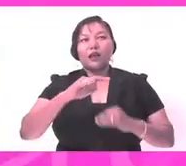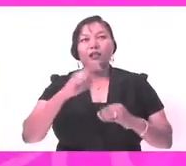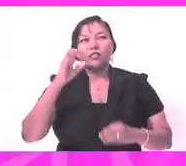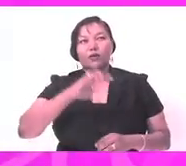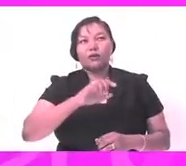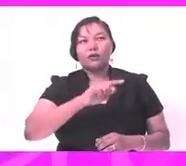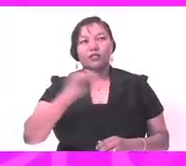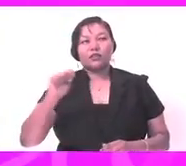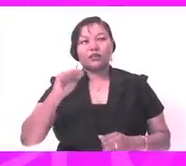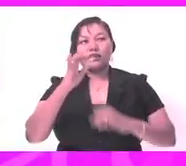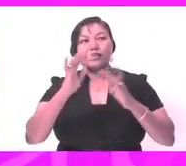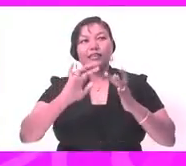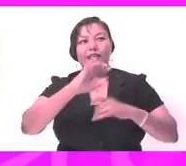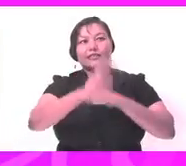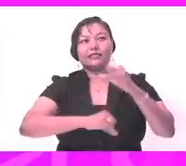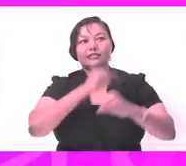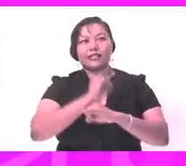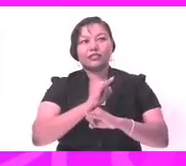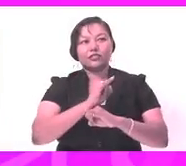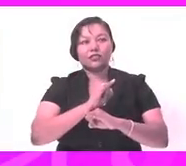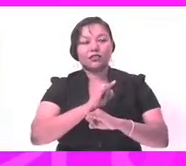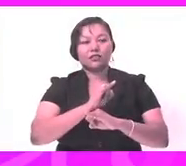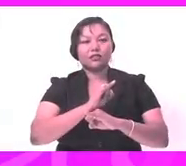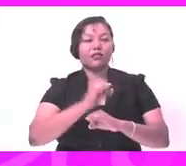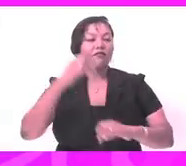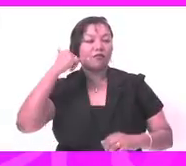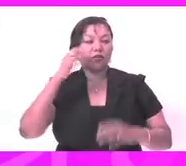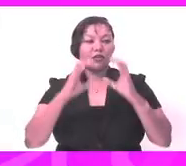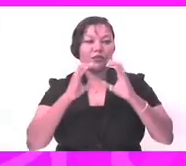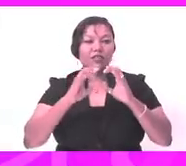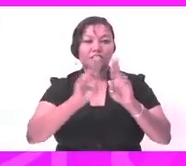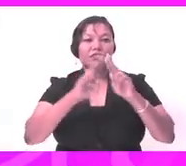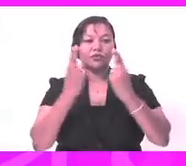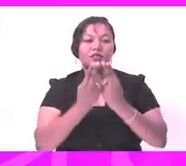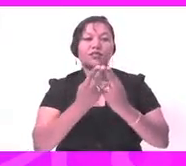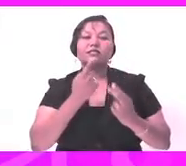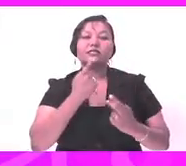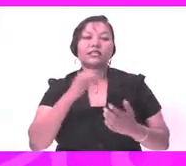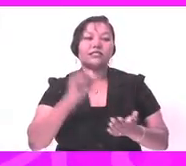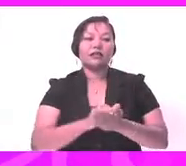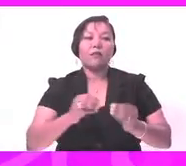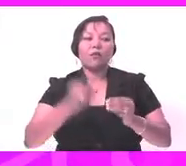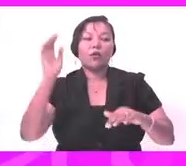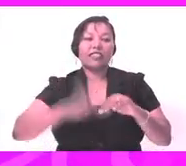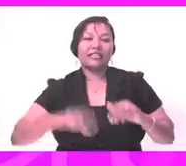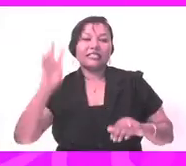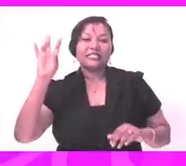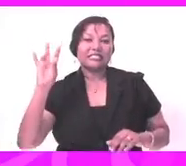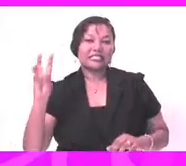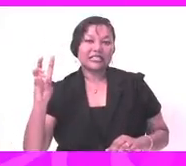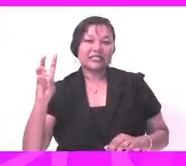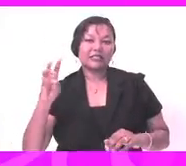According to the International Telecommunications Union, World Telecommunication and ICT Indicators Database, there are over